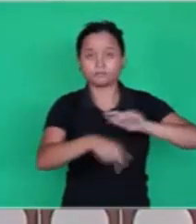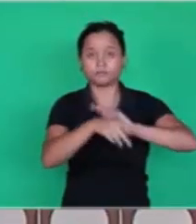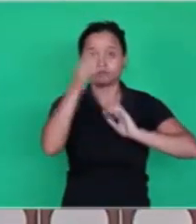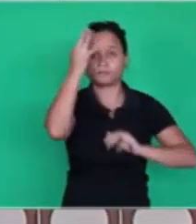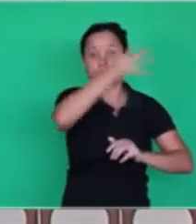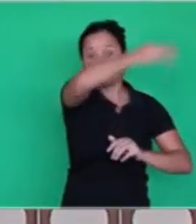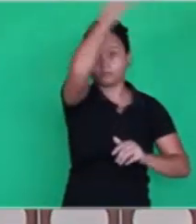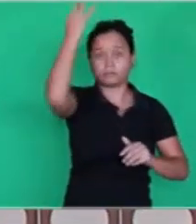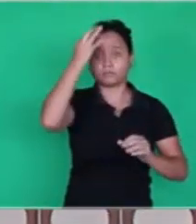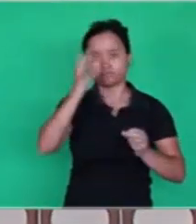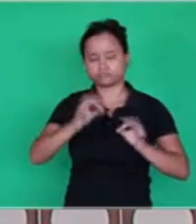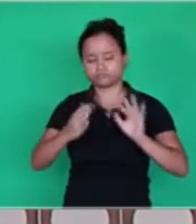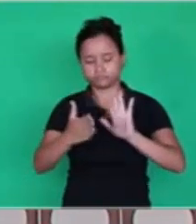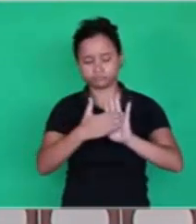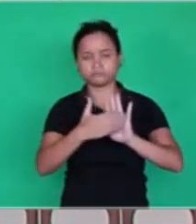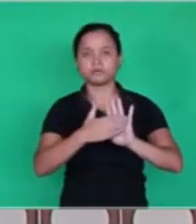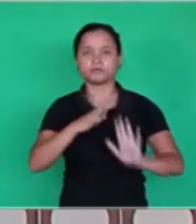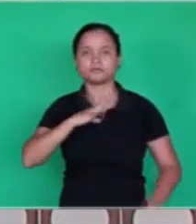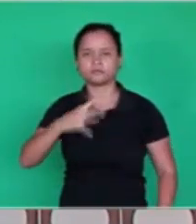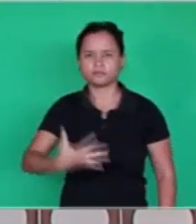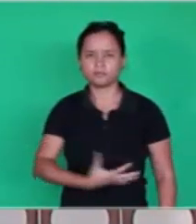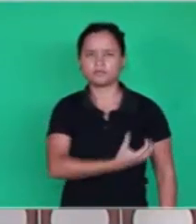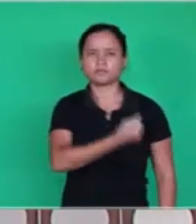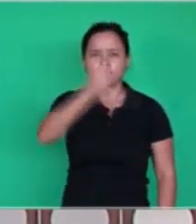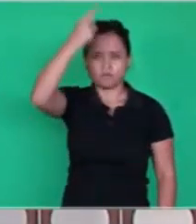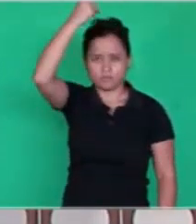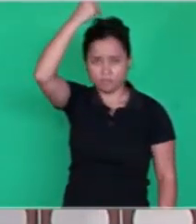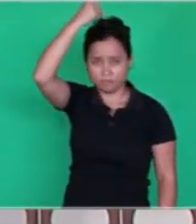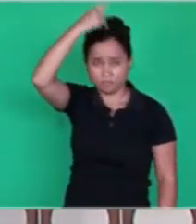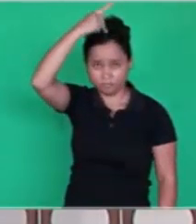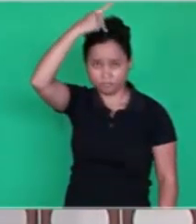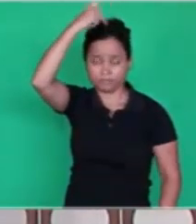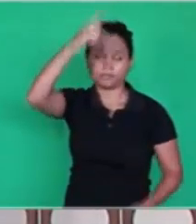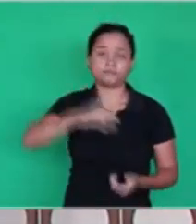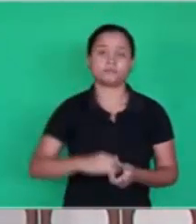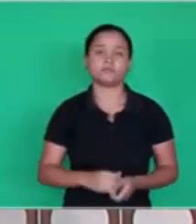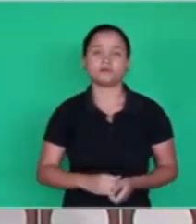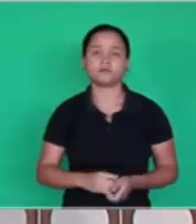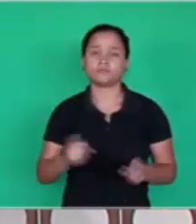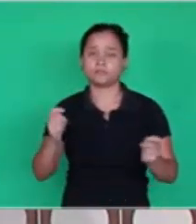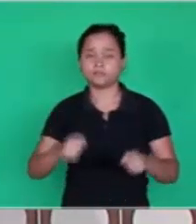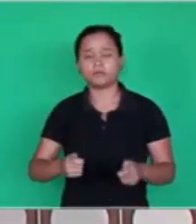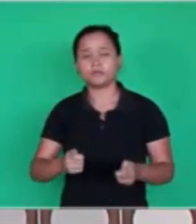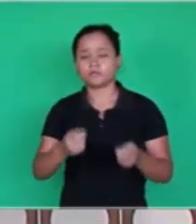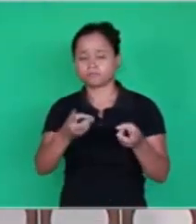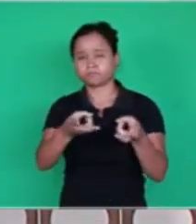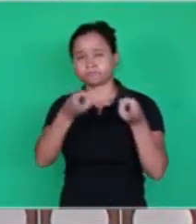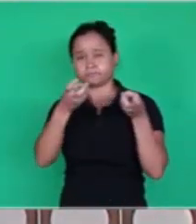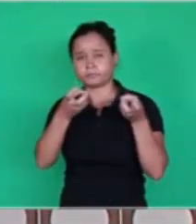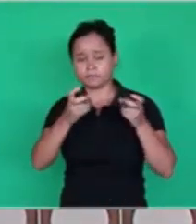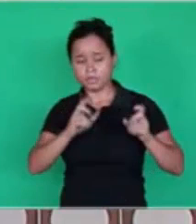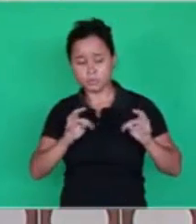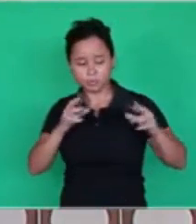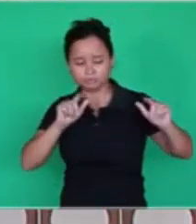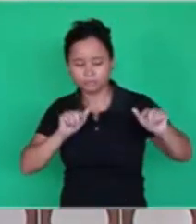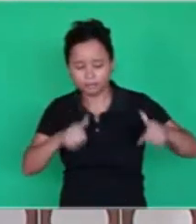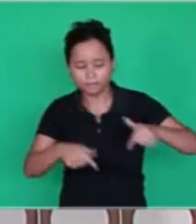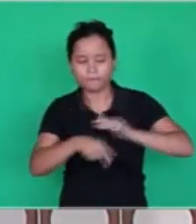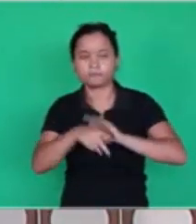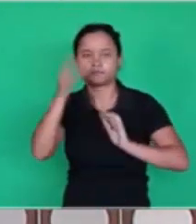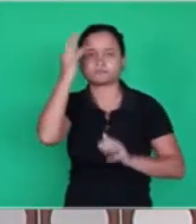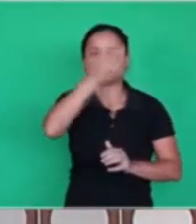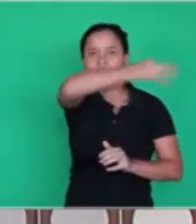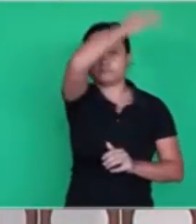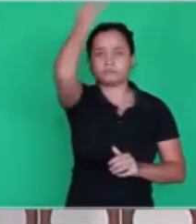Holy Spirit in the project of salvation, the Pentecost, you can see all the operations of the Holy Spirit,